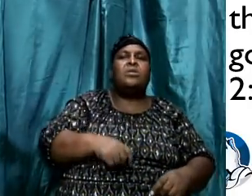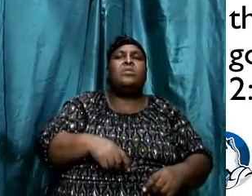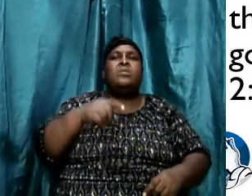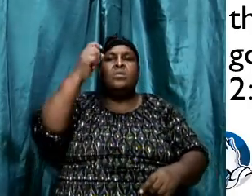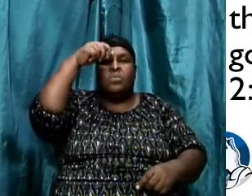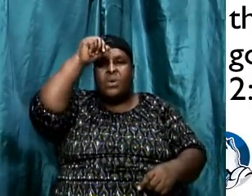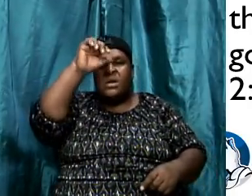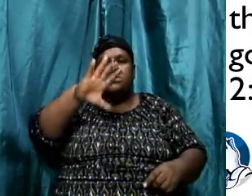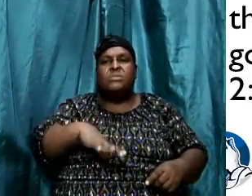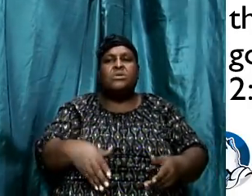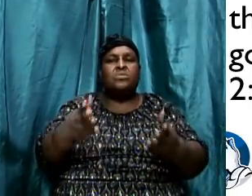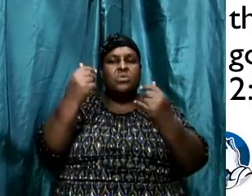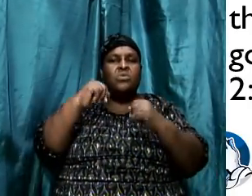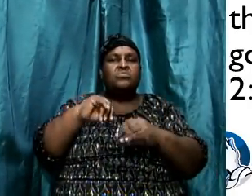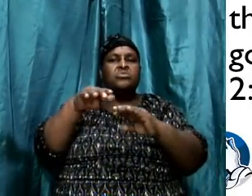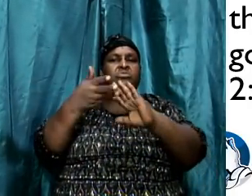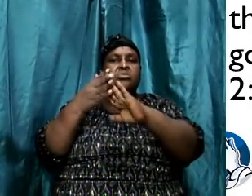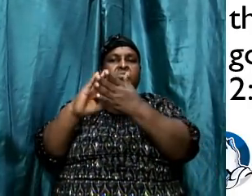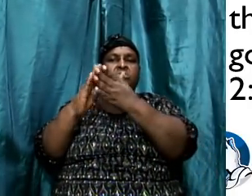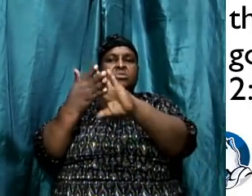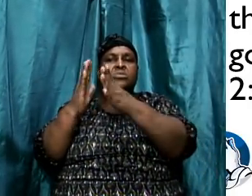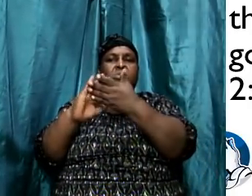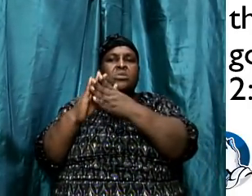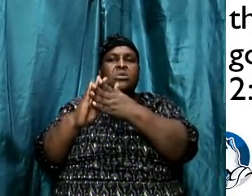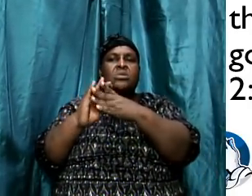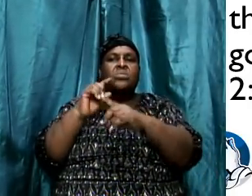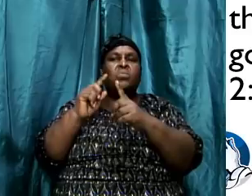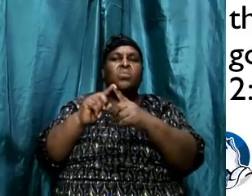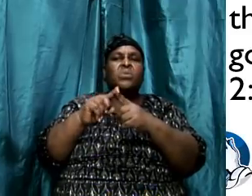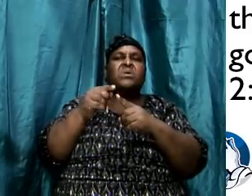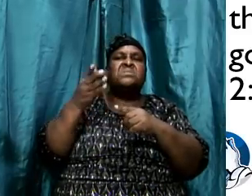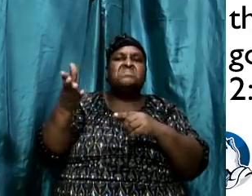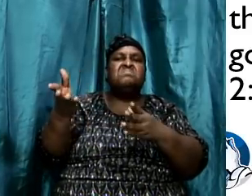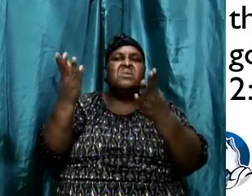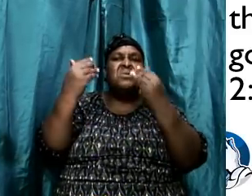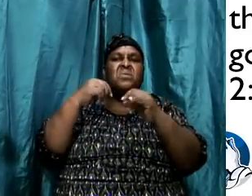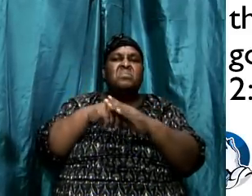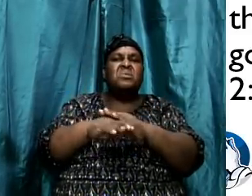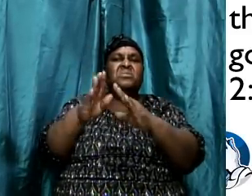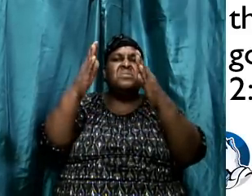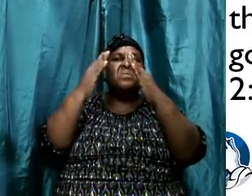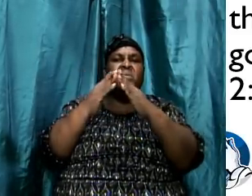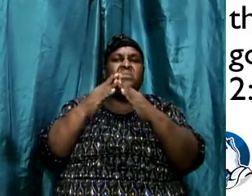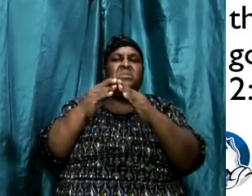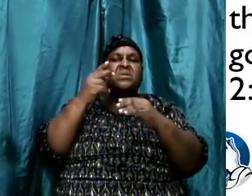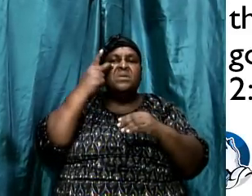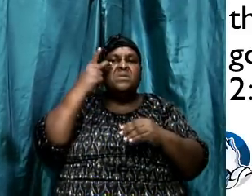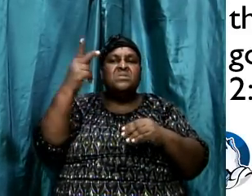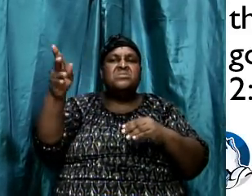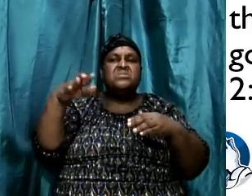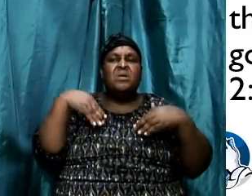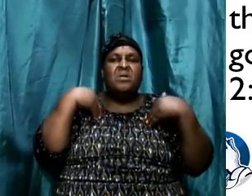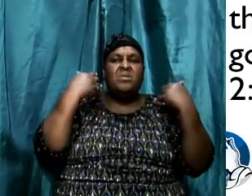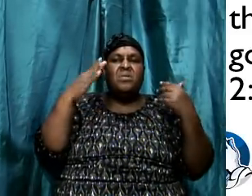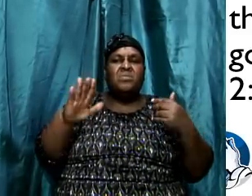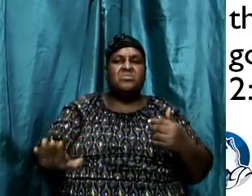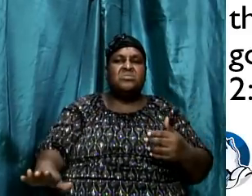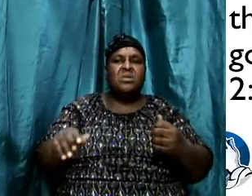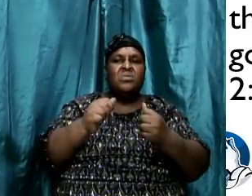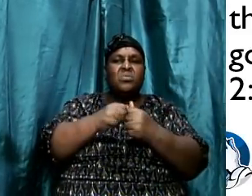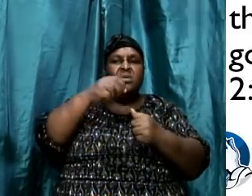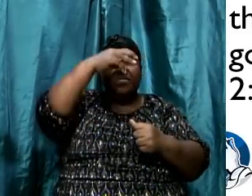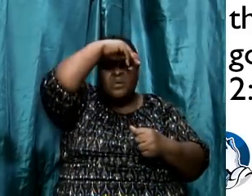east came to Jerusalem. Verse 11 says, And when they had come into the house, they saw the young child with